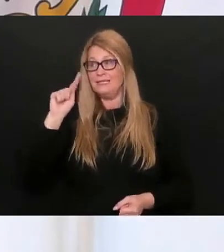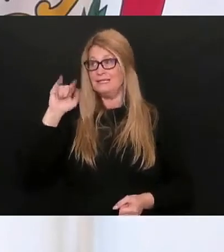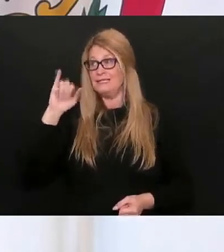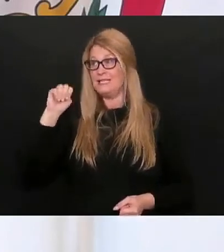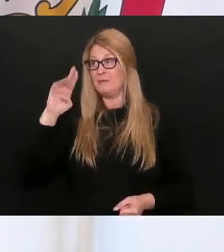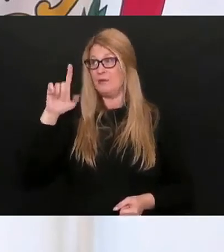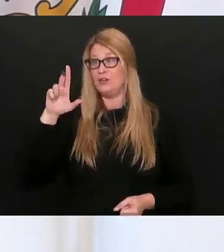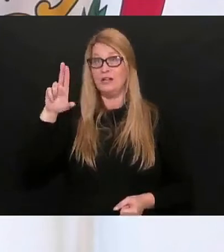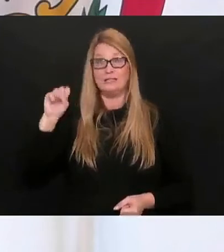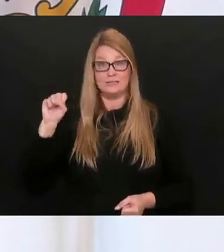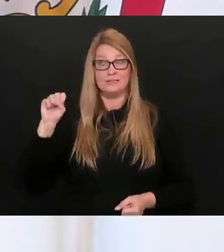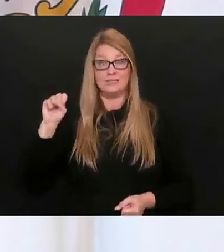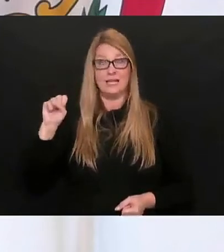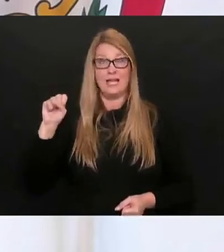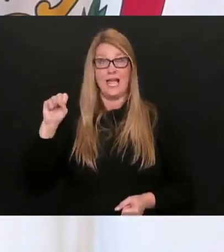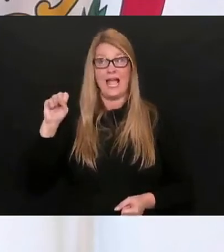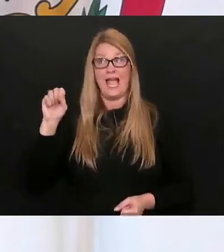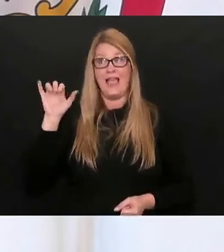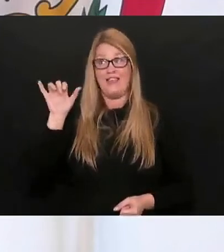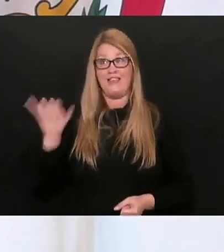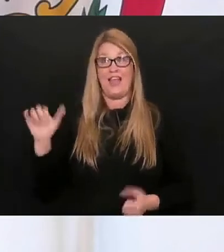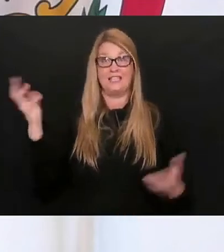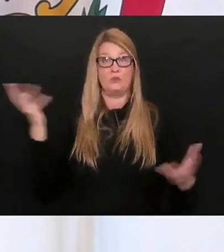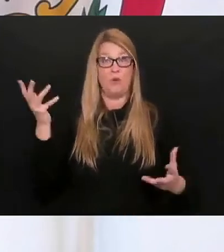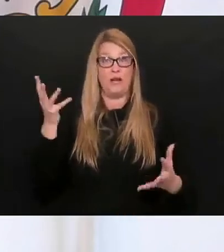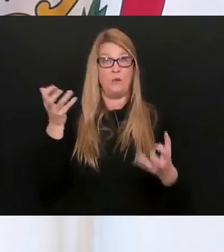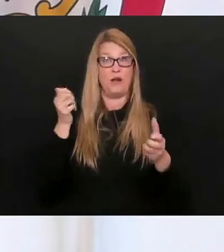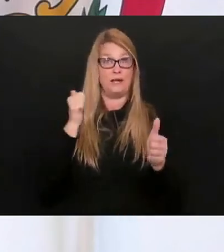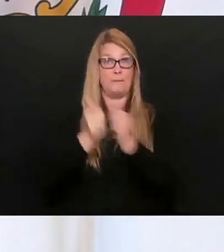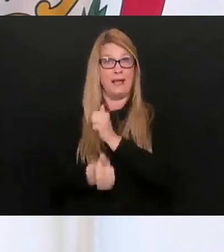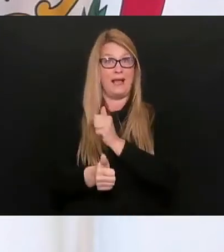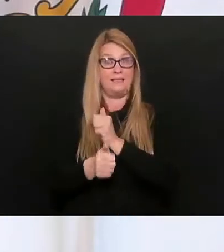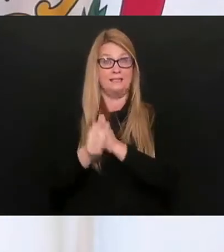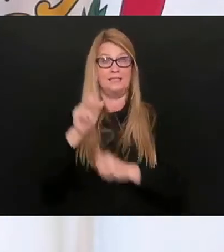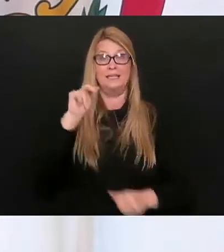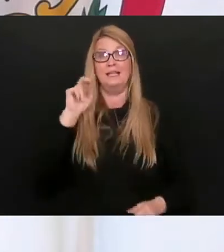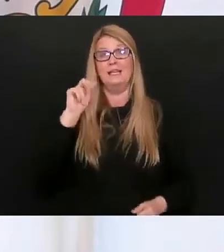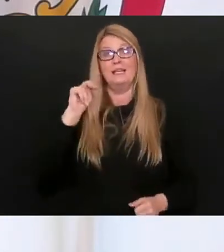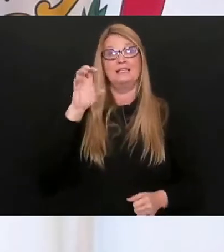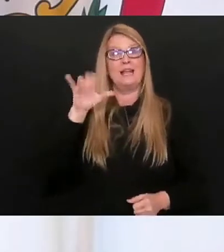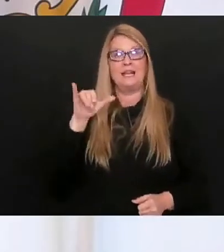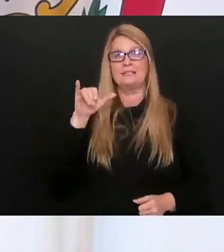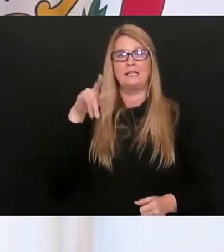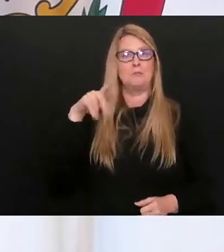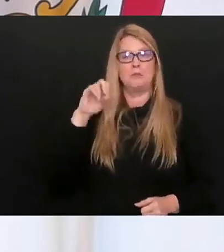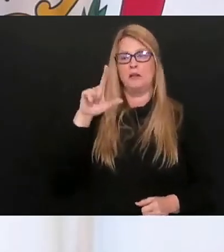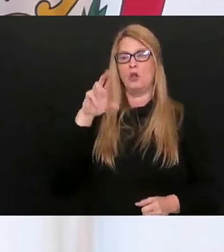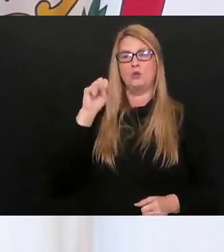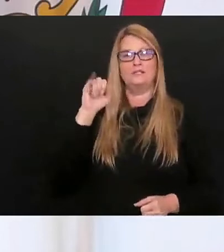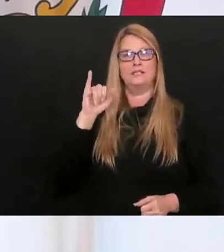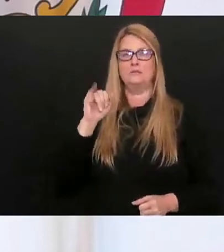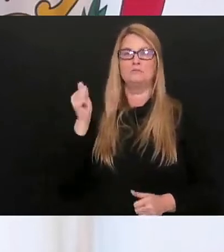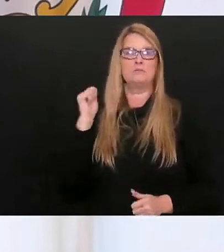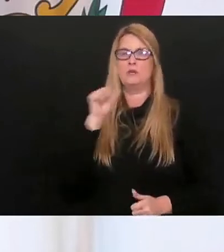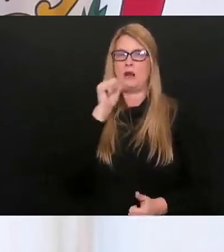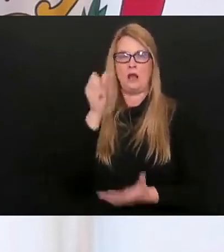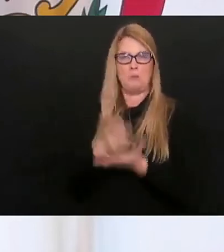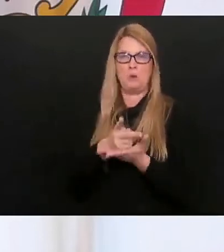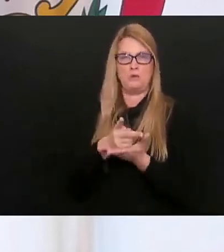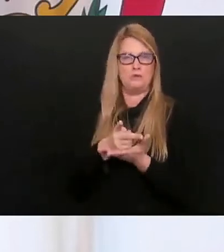out in favor that that's what he wanted to get passed and Nancy Pelosi would not move. She wanted